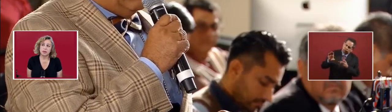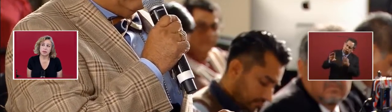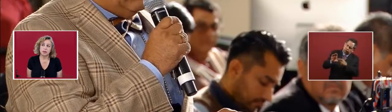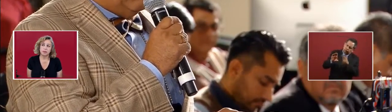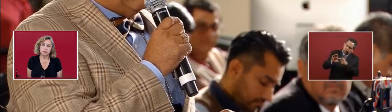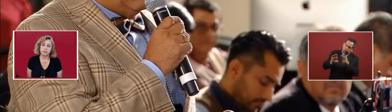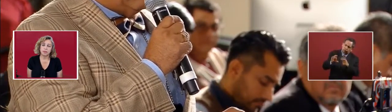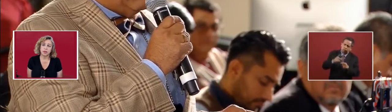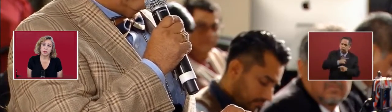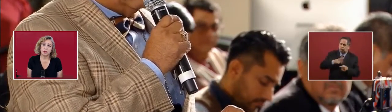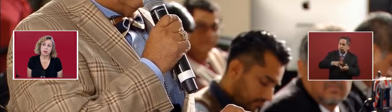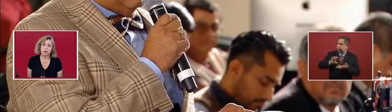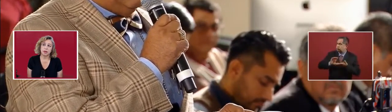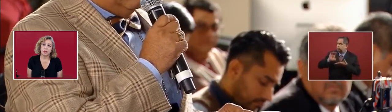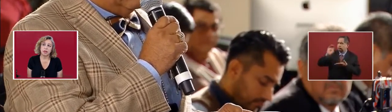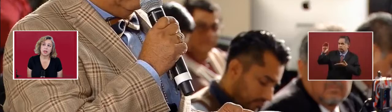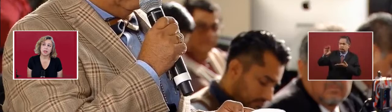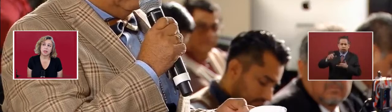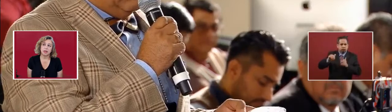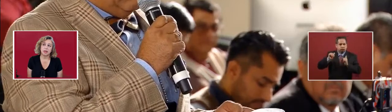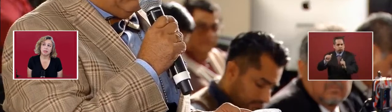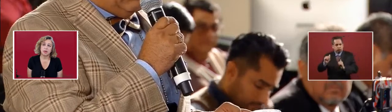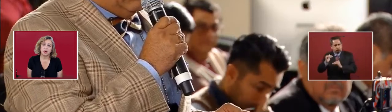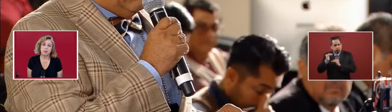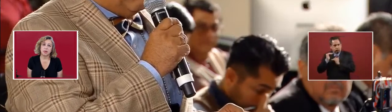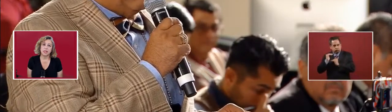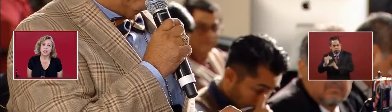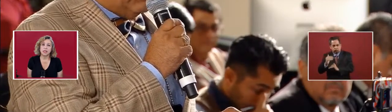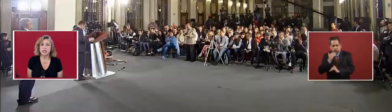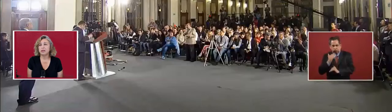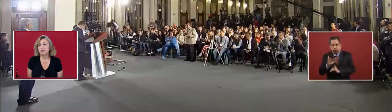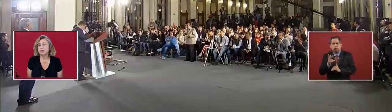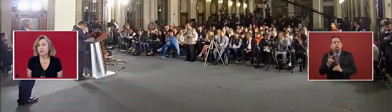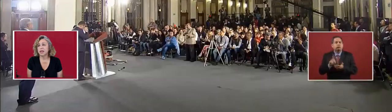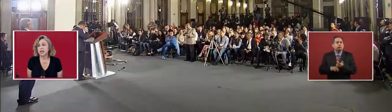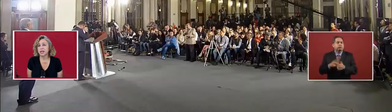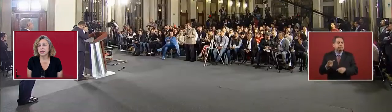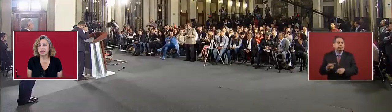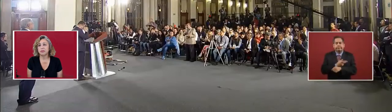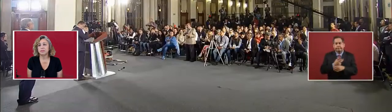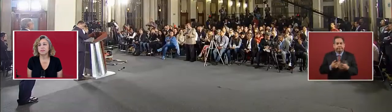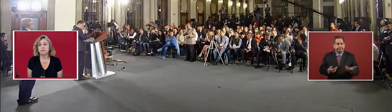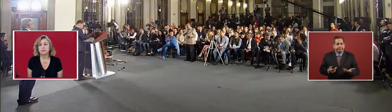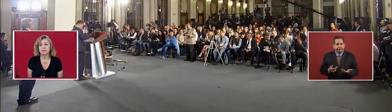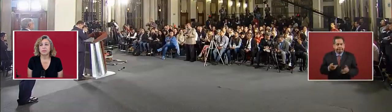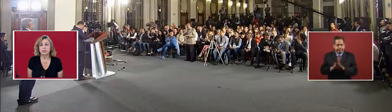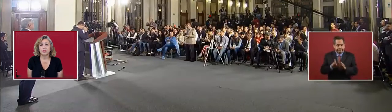amount that is being set aside for the debt?